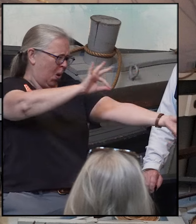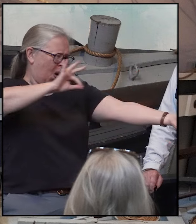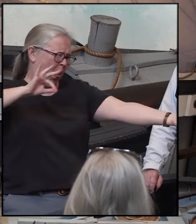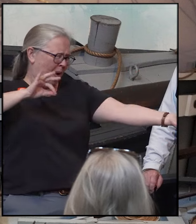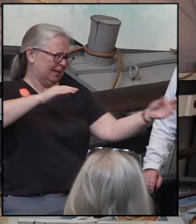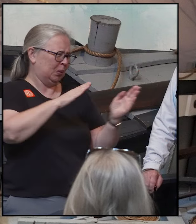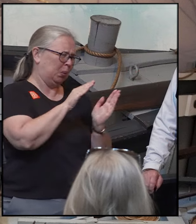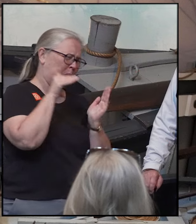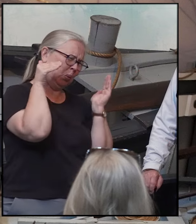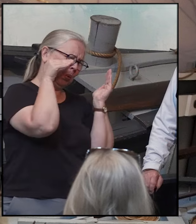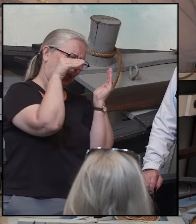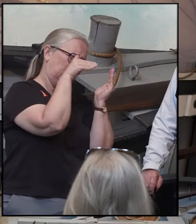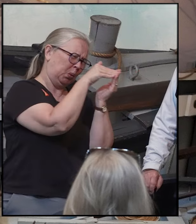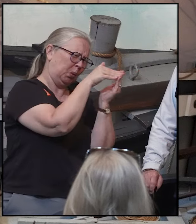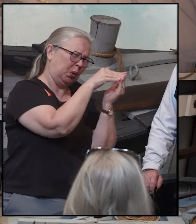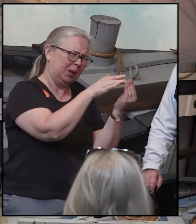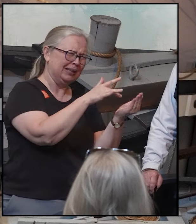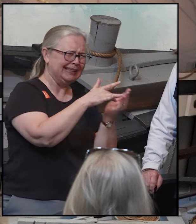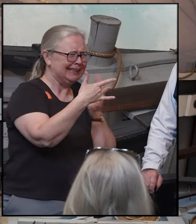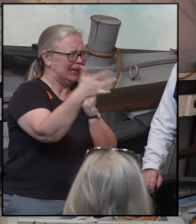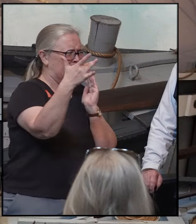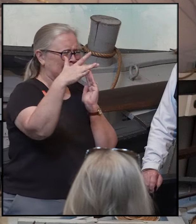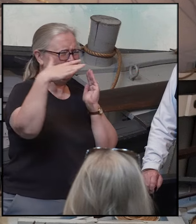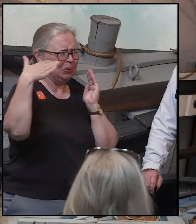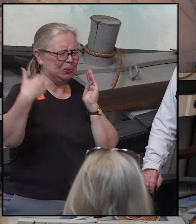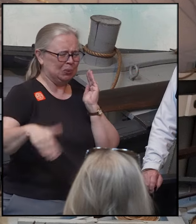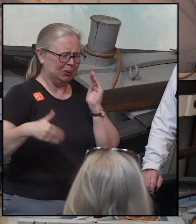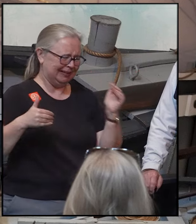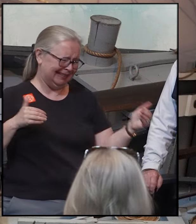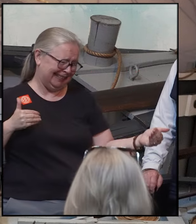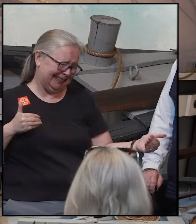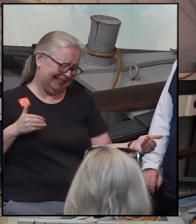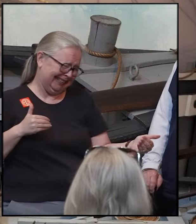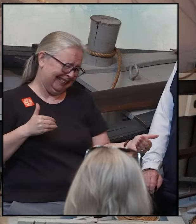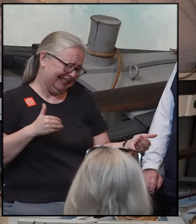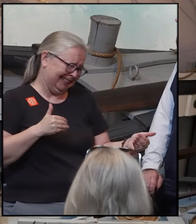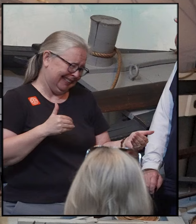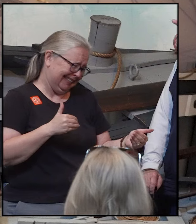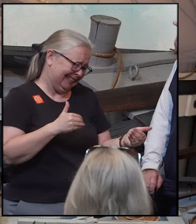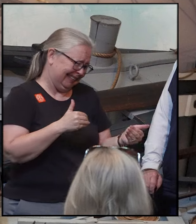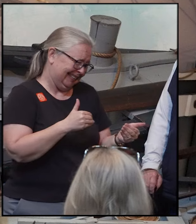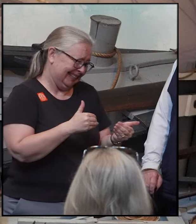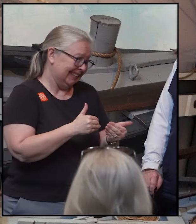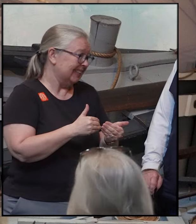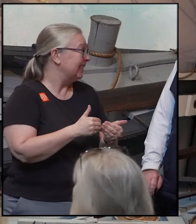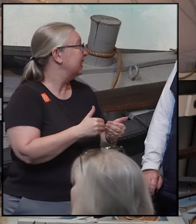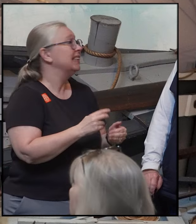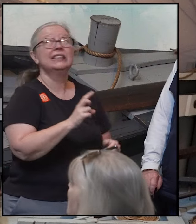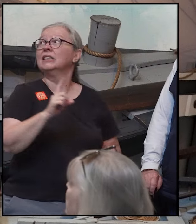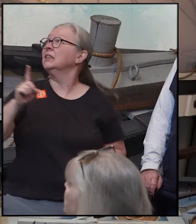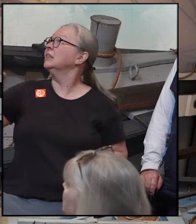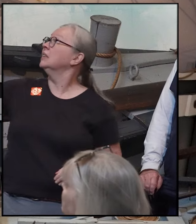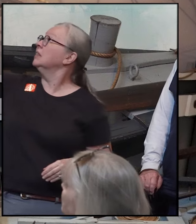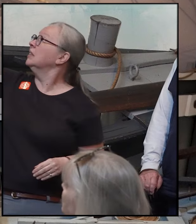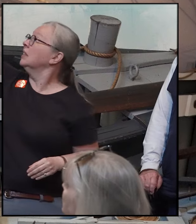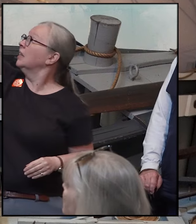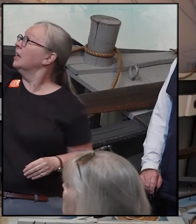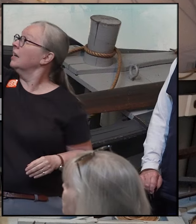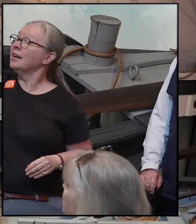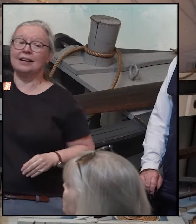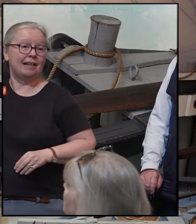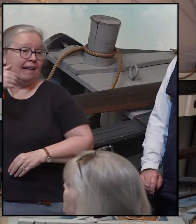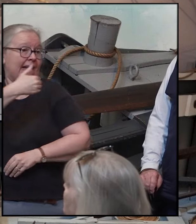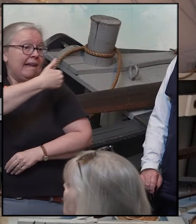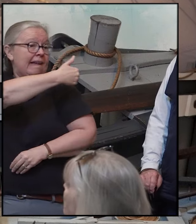pliable. He, again, has to be right on top of the whale to use it. And if you look up at our sperm whale, right